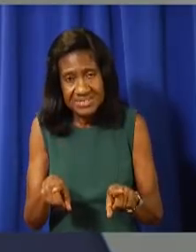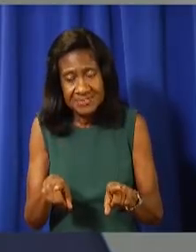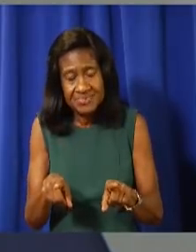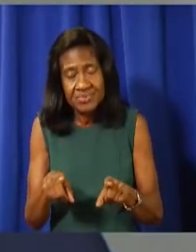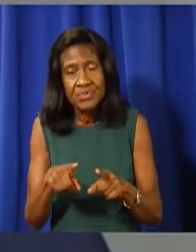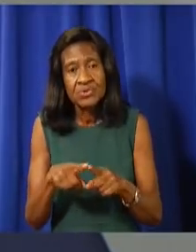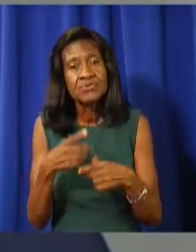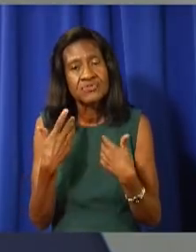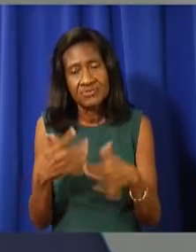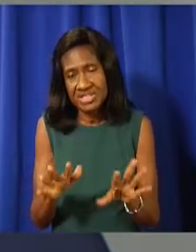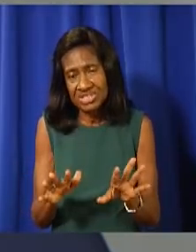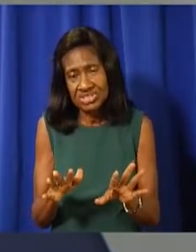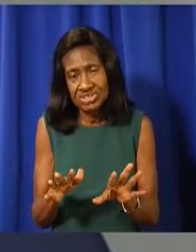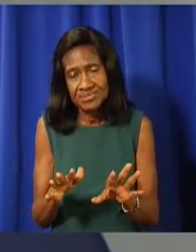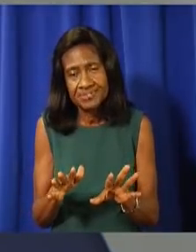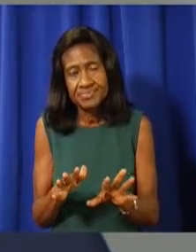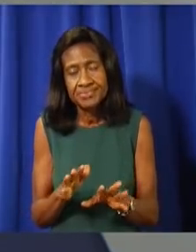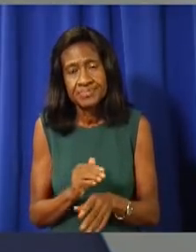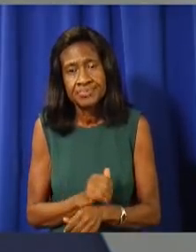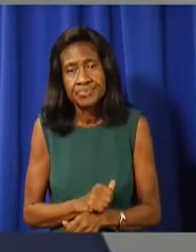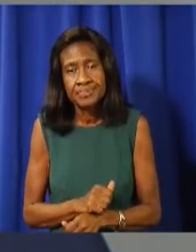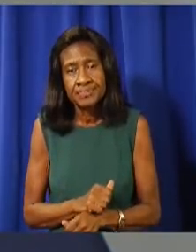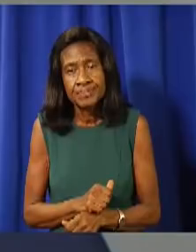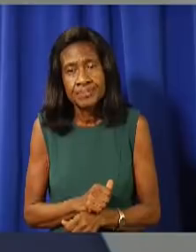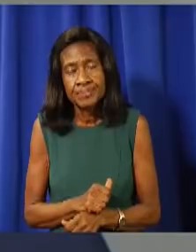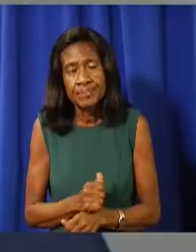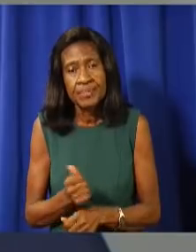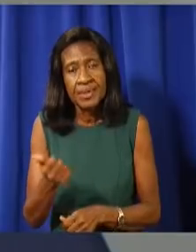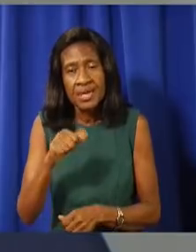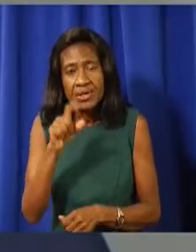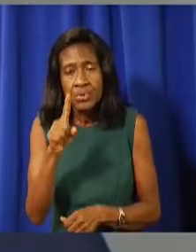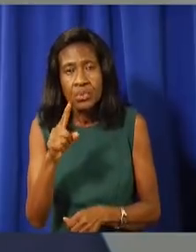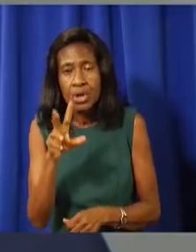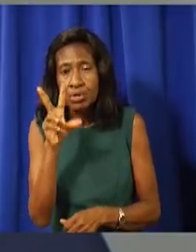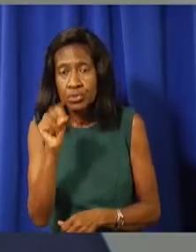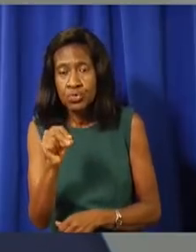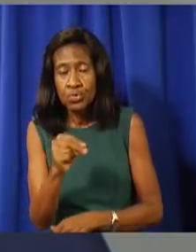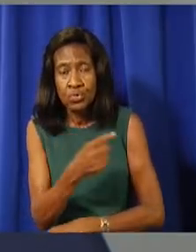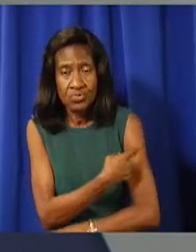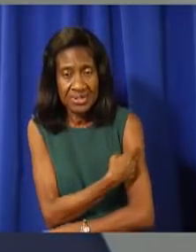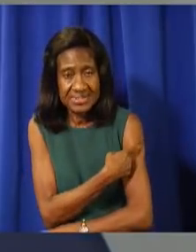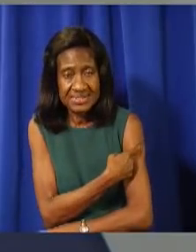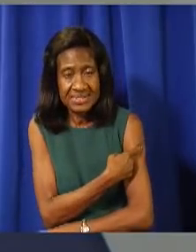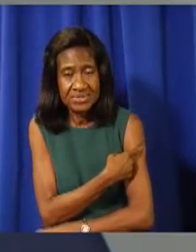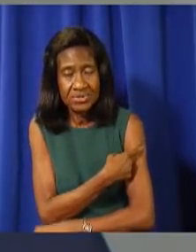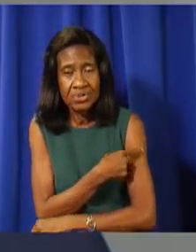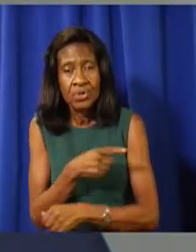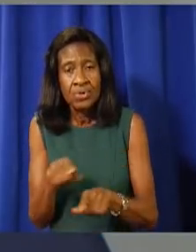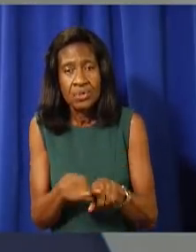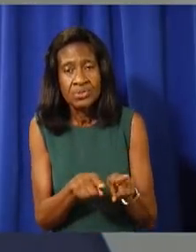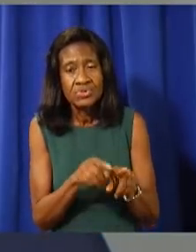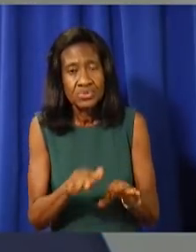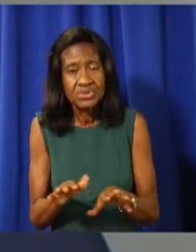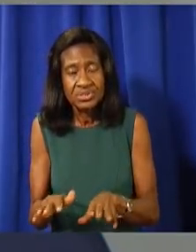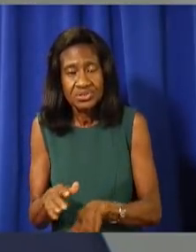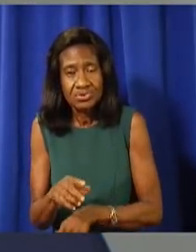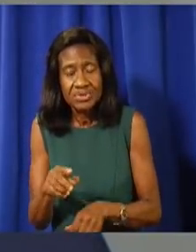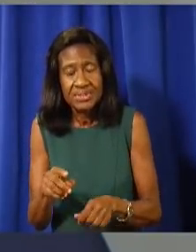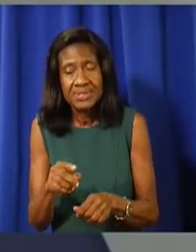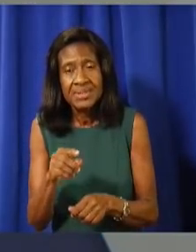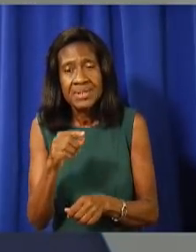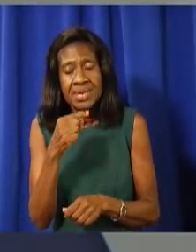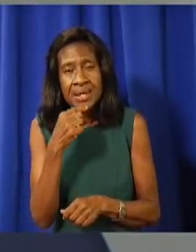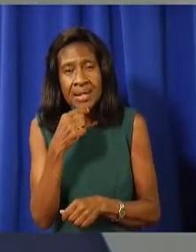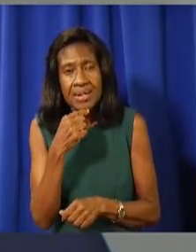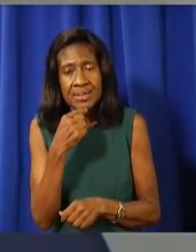to end. Anyone who is unvaccinated, including children under the age of 12, will be subject to the